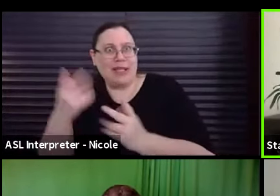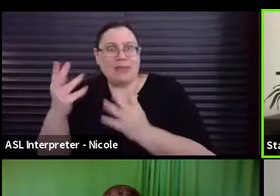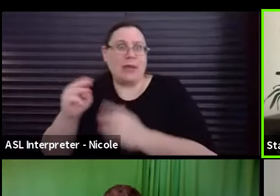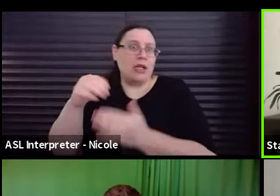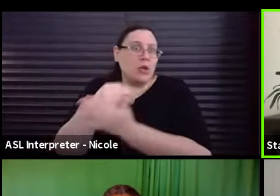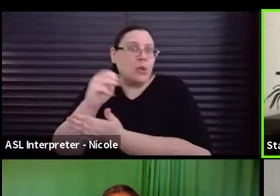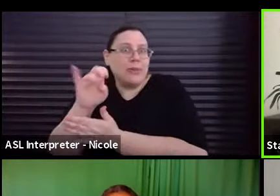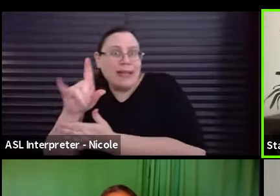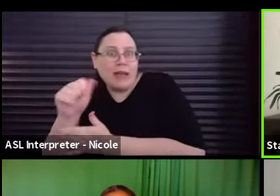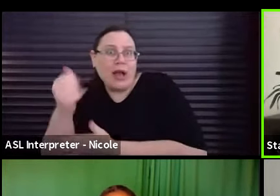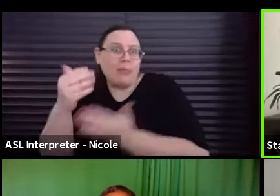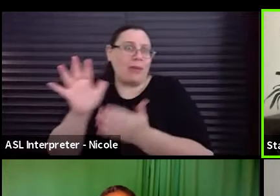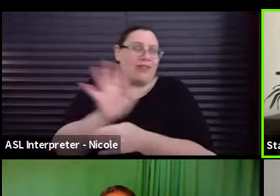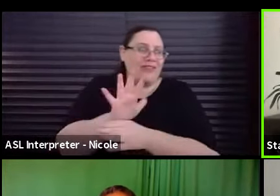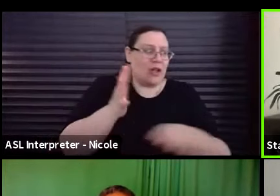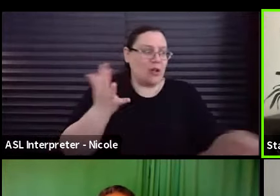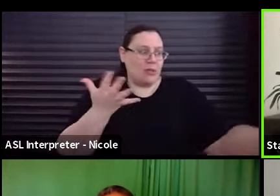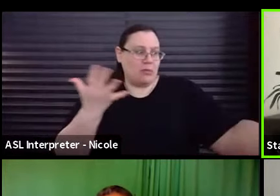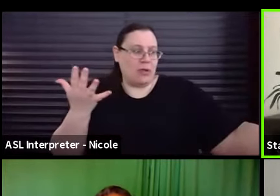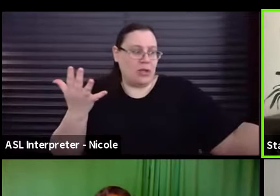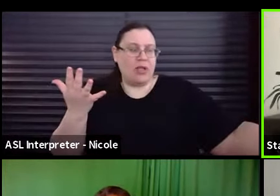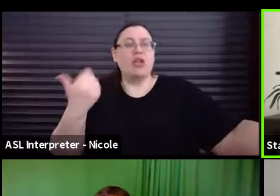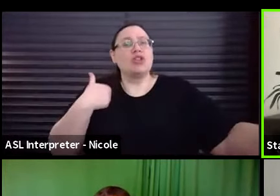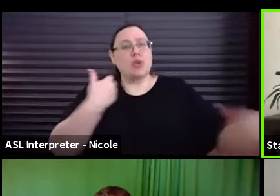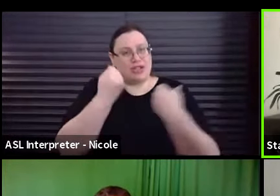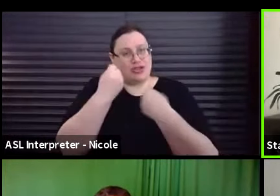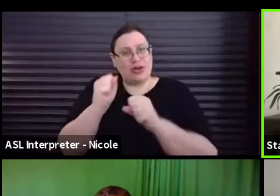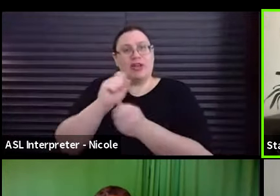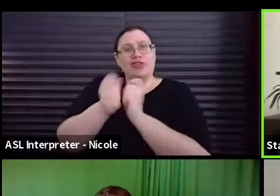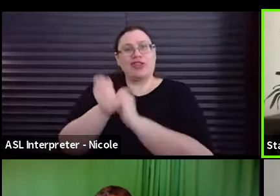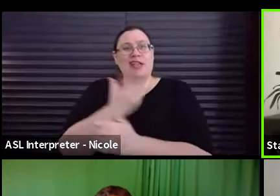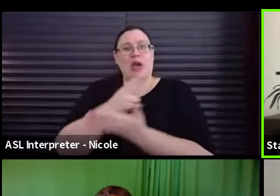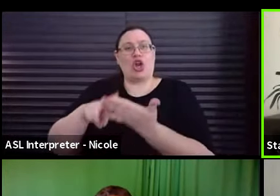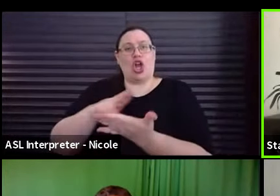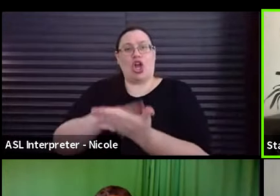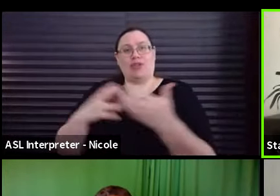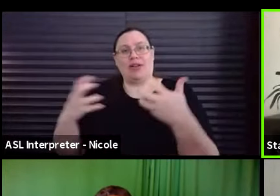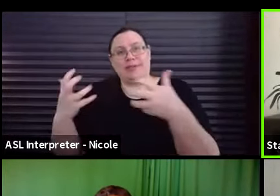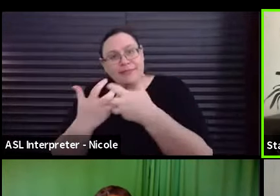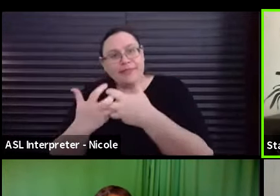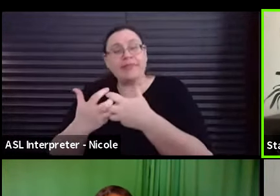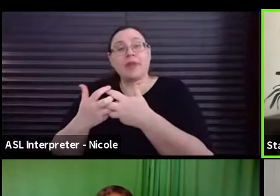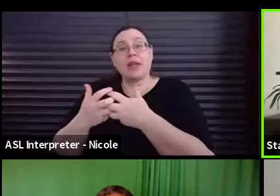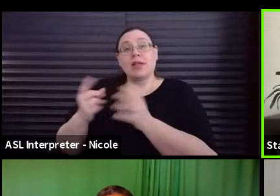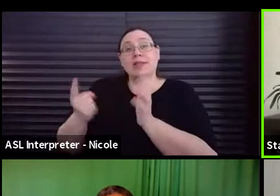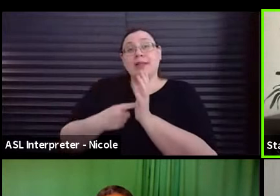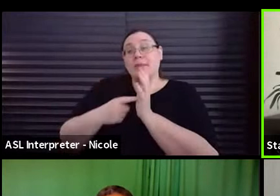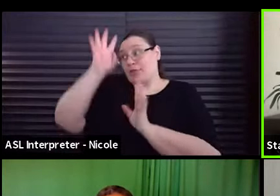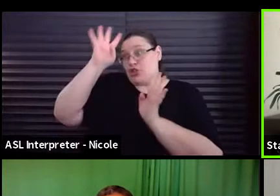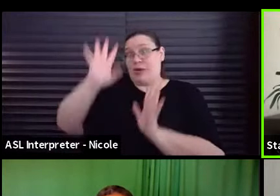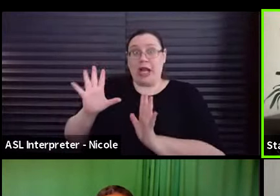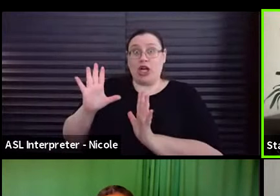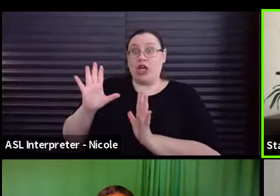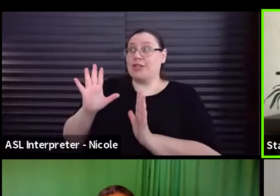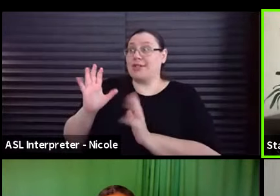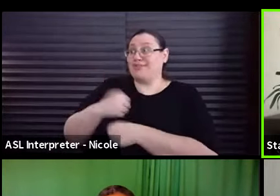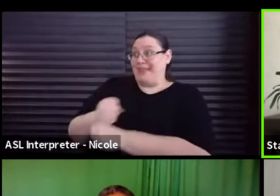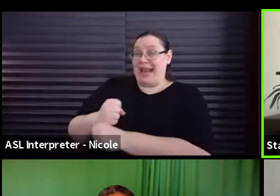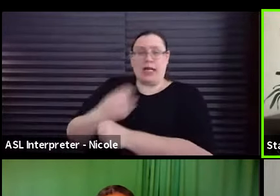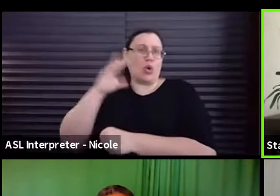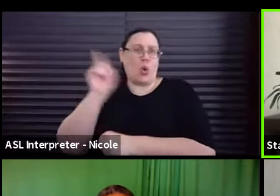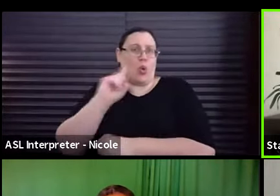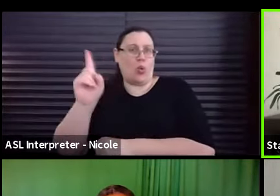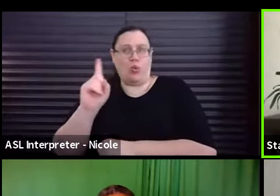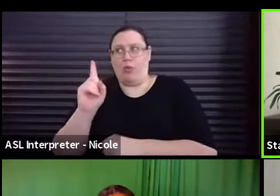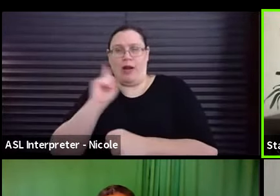So we've, we've, we've tried to, uh, you know, change our contracts to reflect that creators don't always know where things are going to land and you can't predict